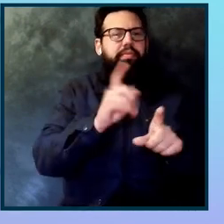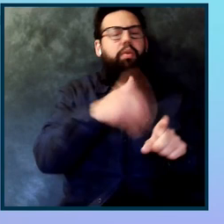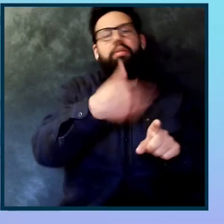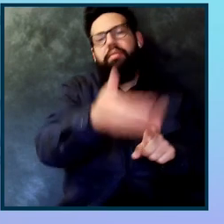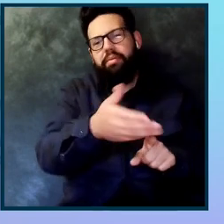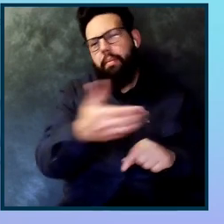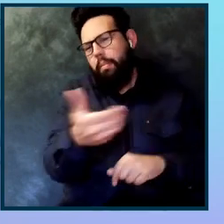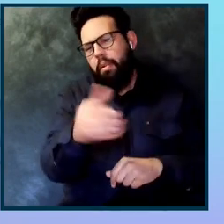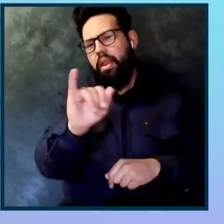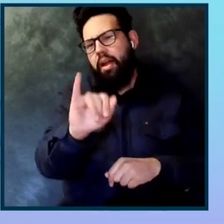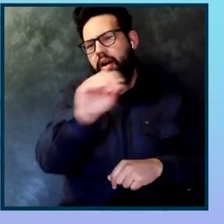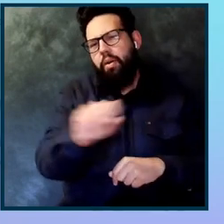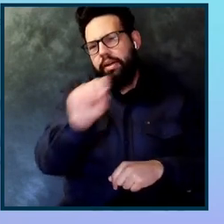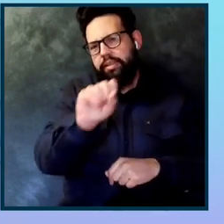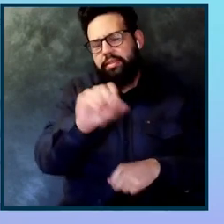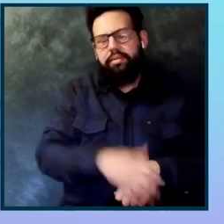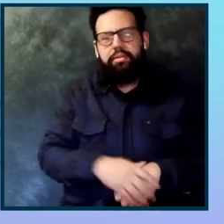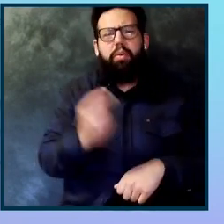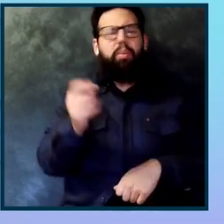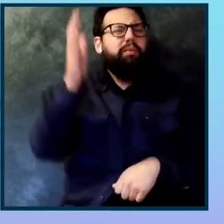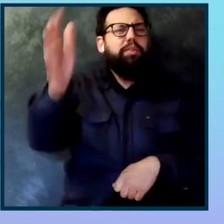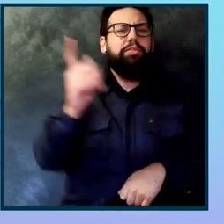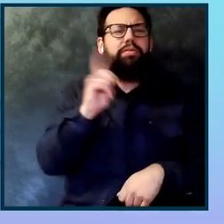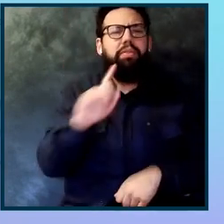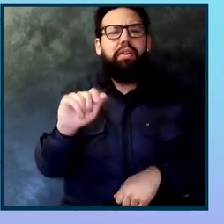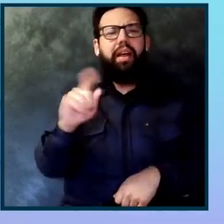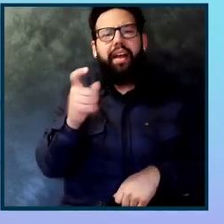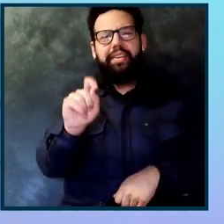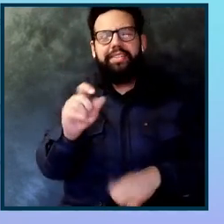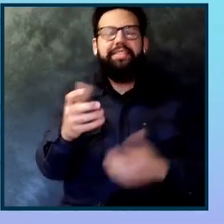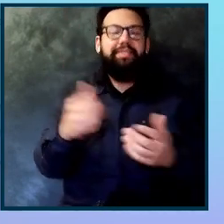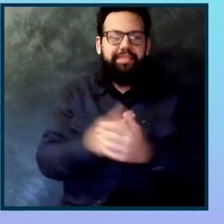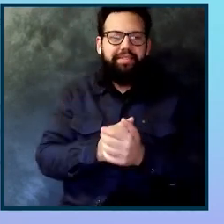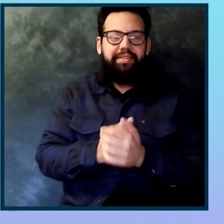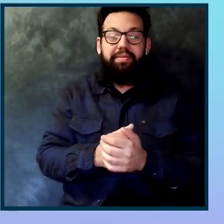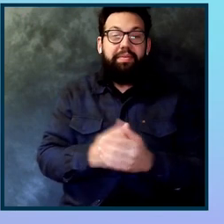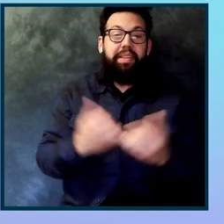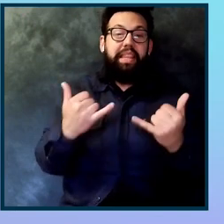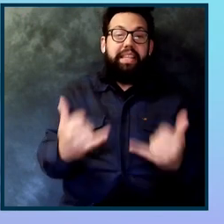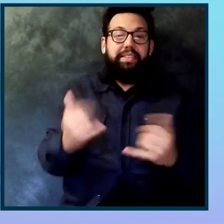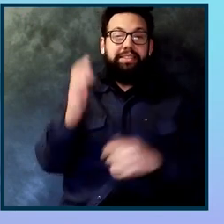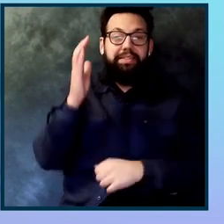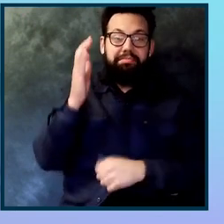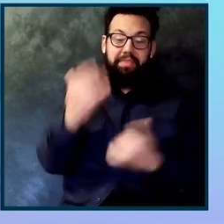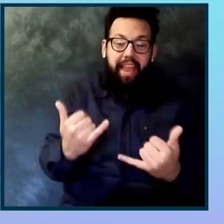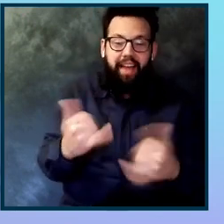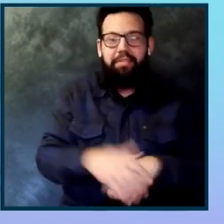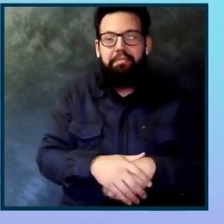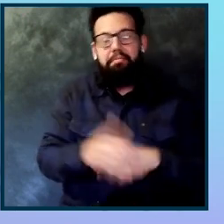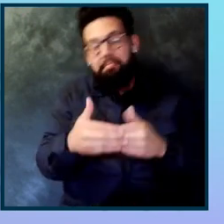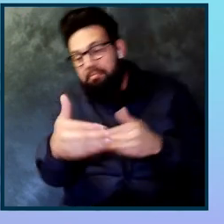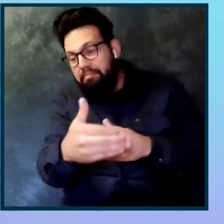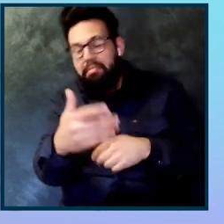So what does the future bring for Axe? This is one area where I'm afraid there will be little change in the coming year. We will continue